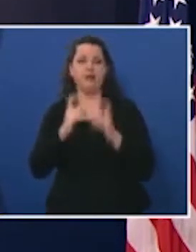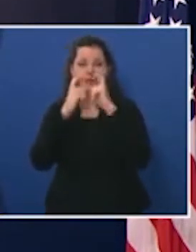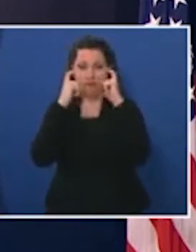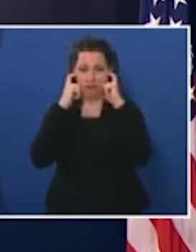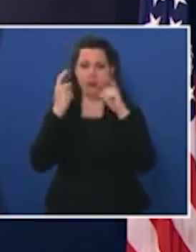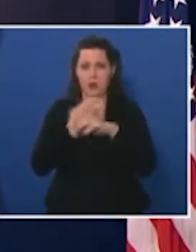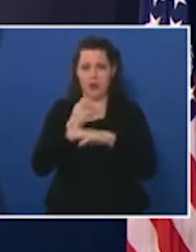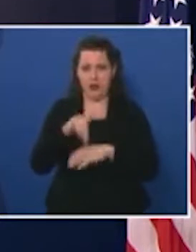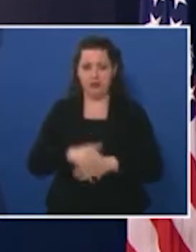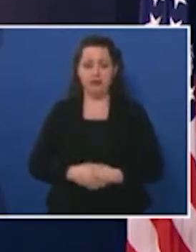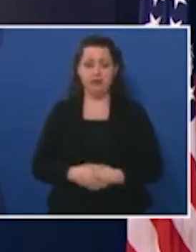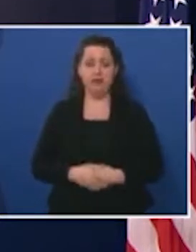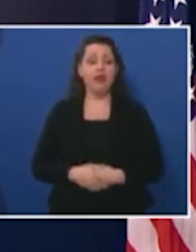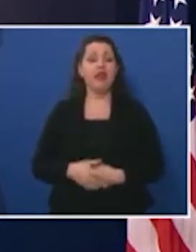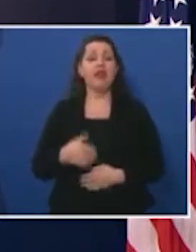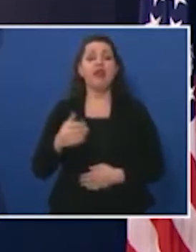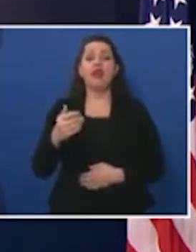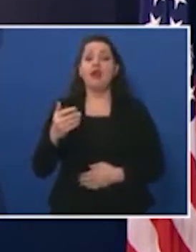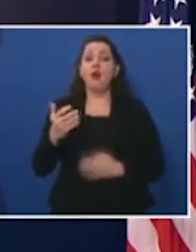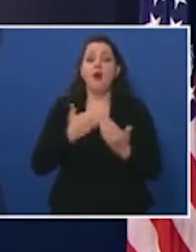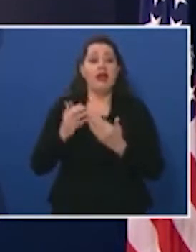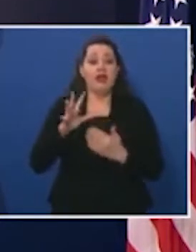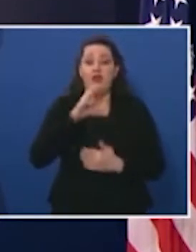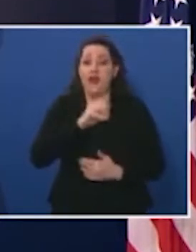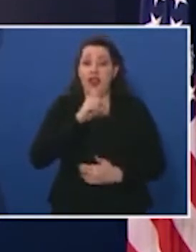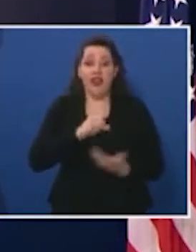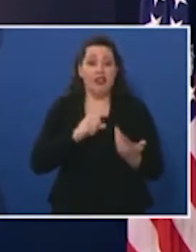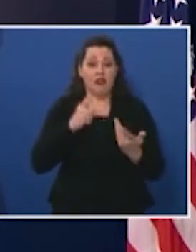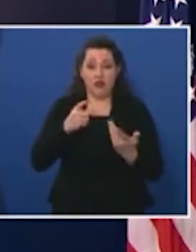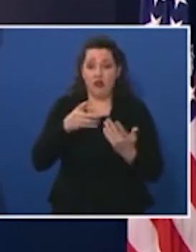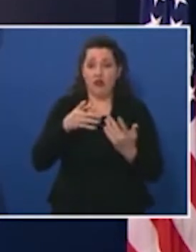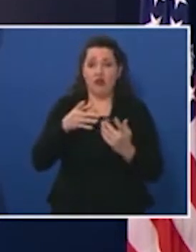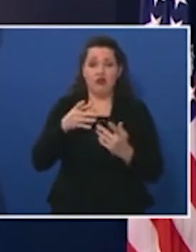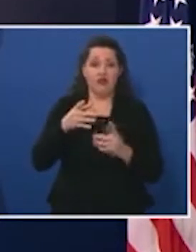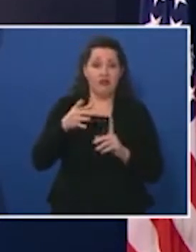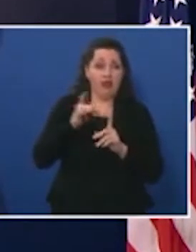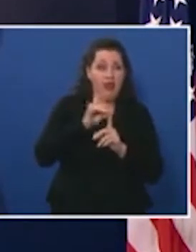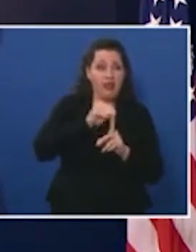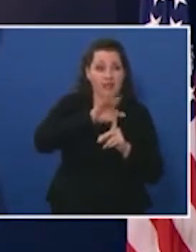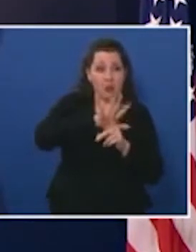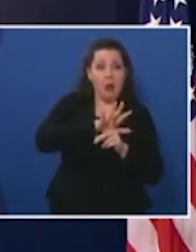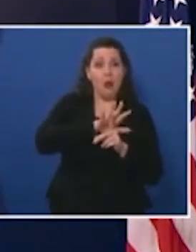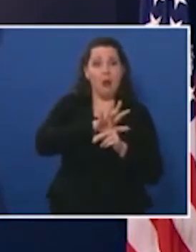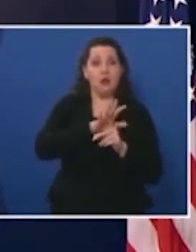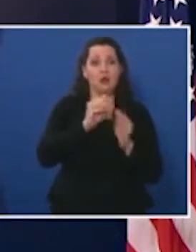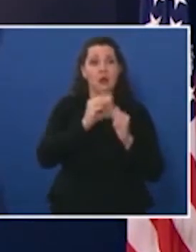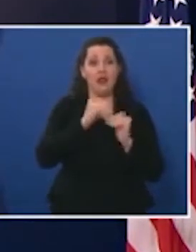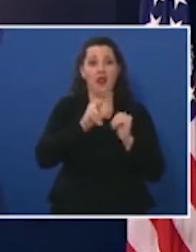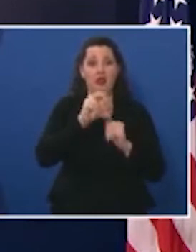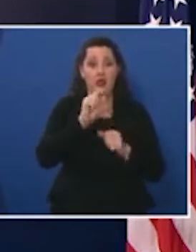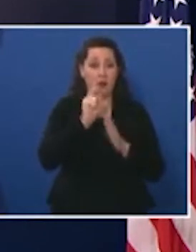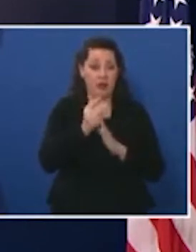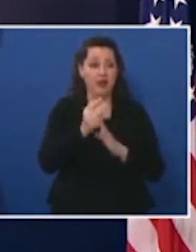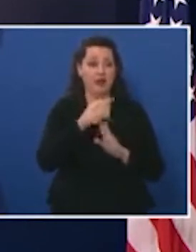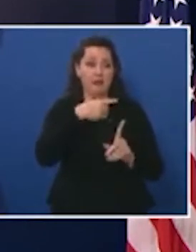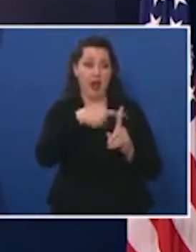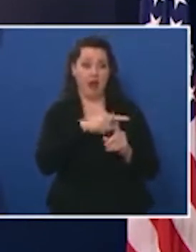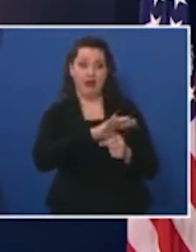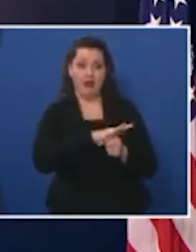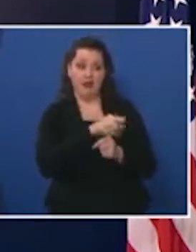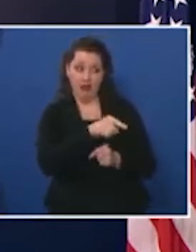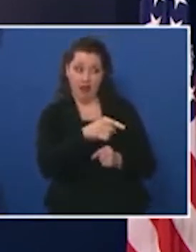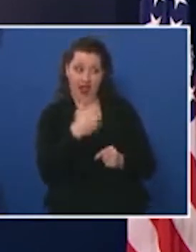anyone regardless of their age who has been in close contact for more than 30 minutes with a confirmed positive case